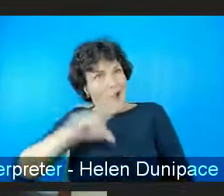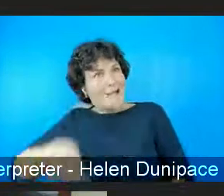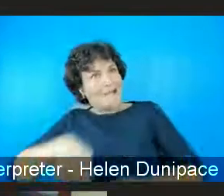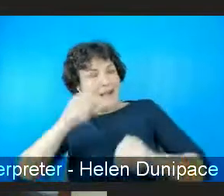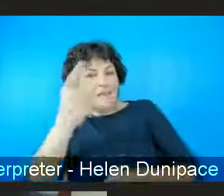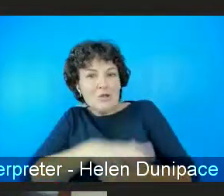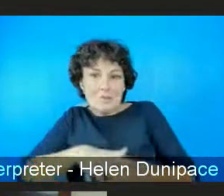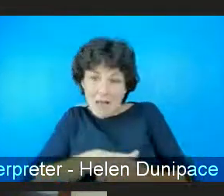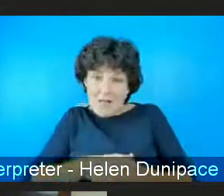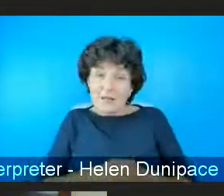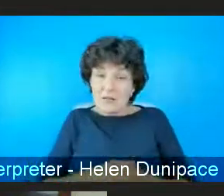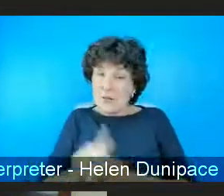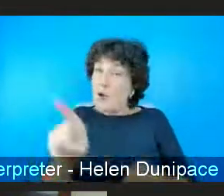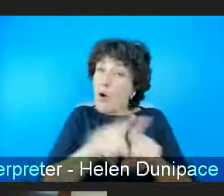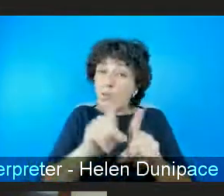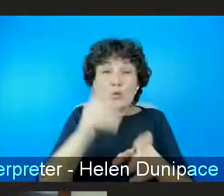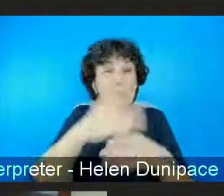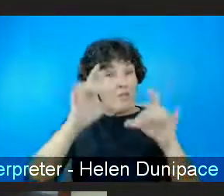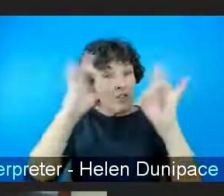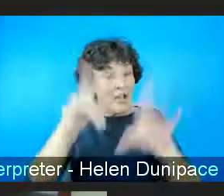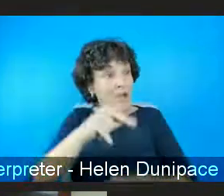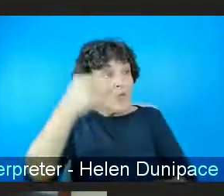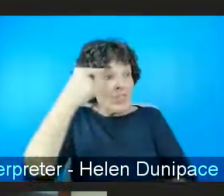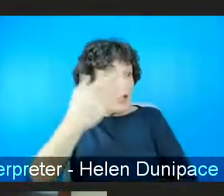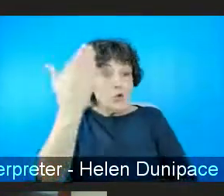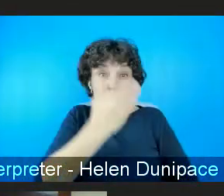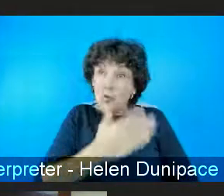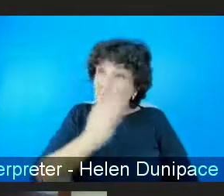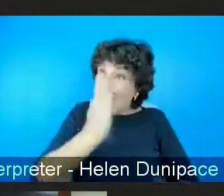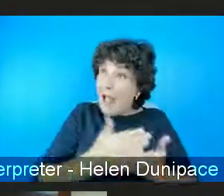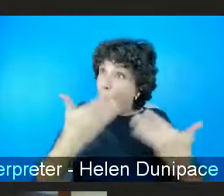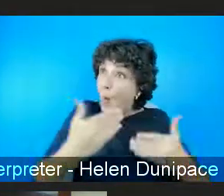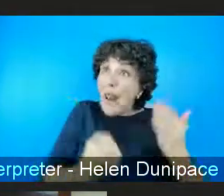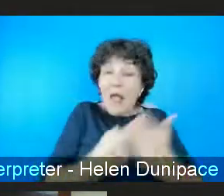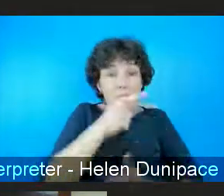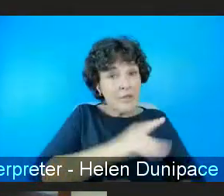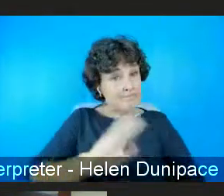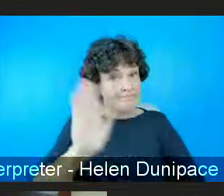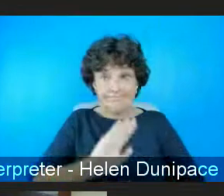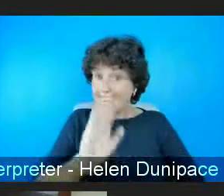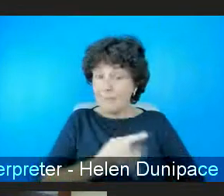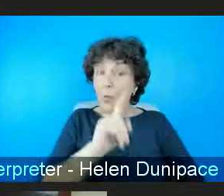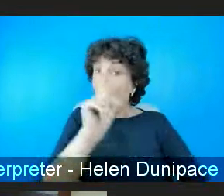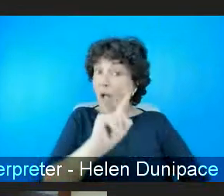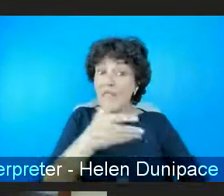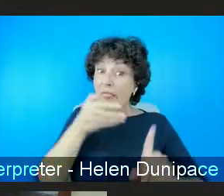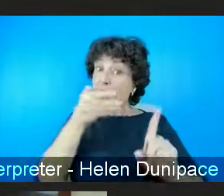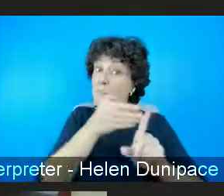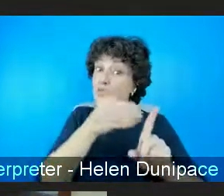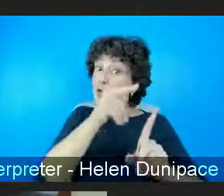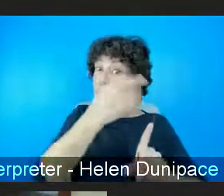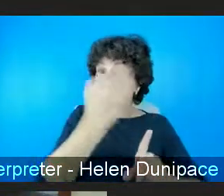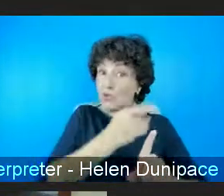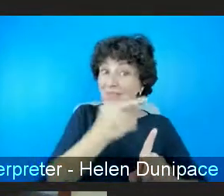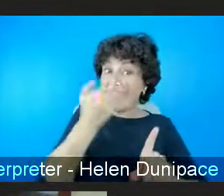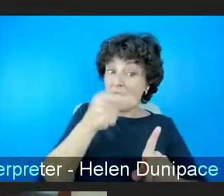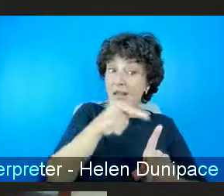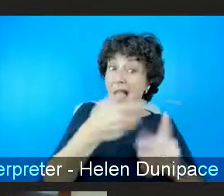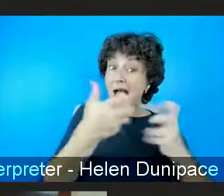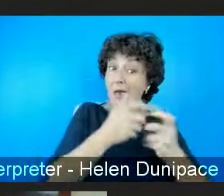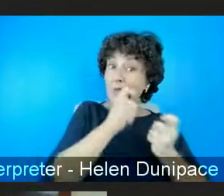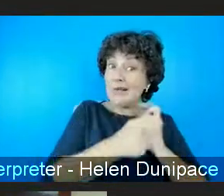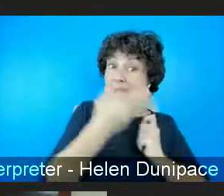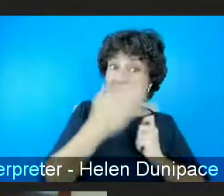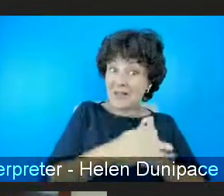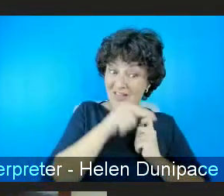um you know some of the same approaches we need to take in schools we need to take in workplaces um you know